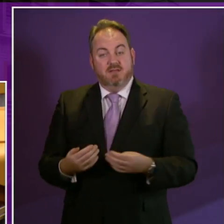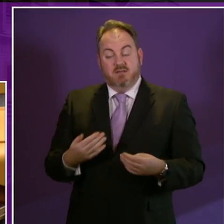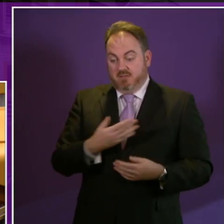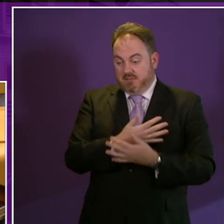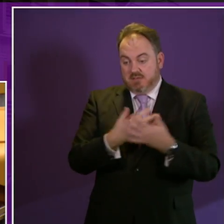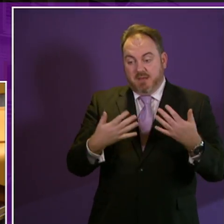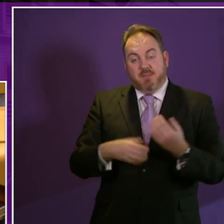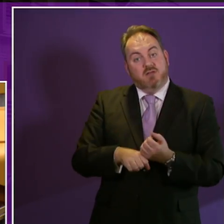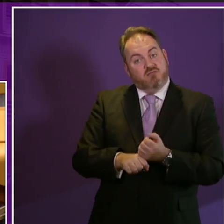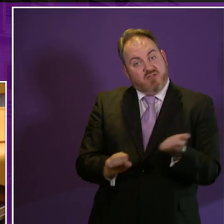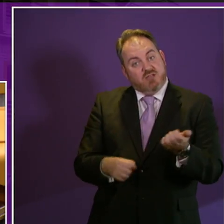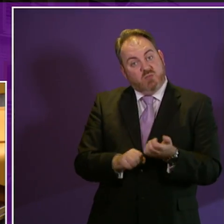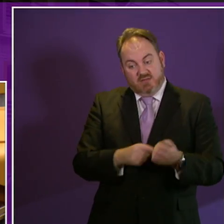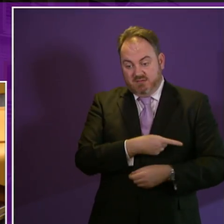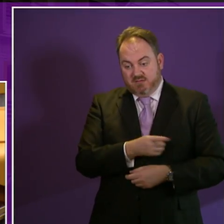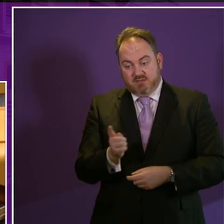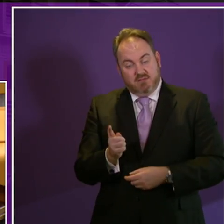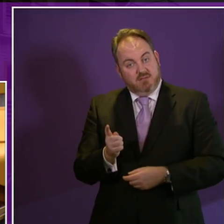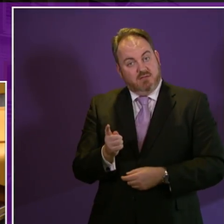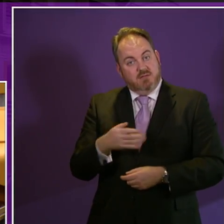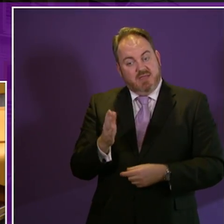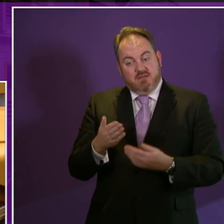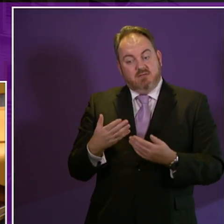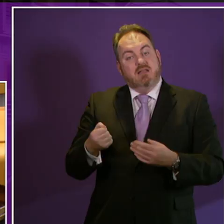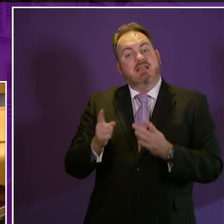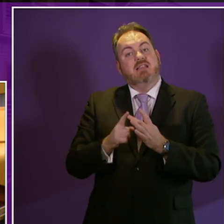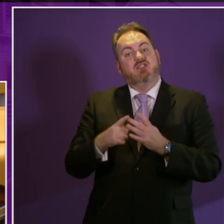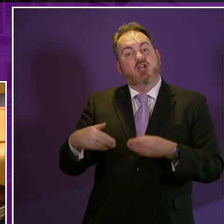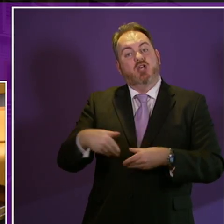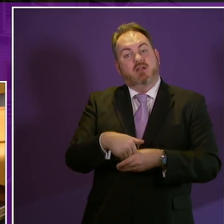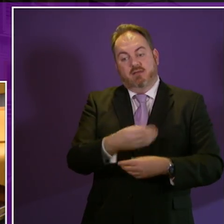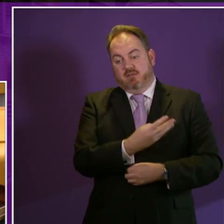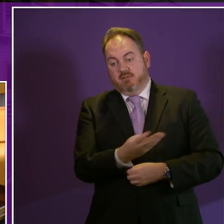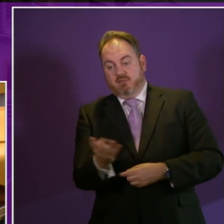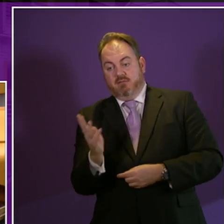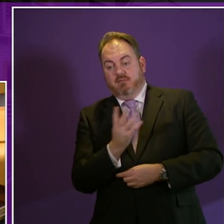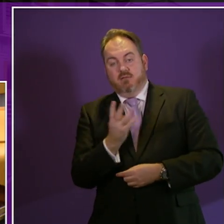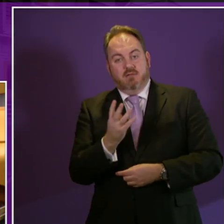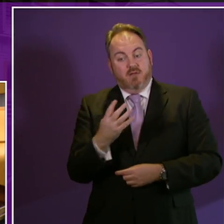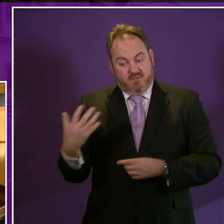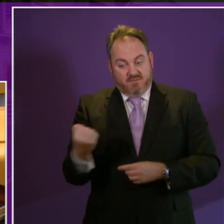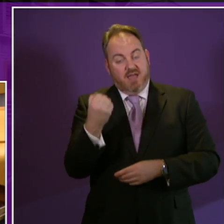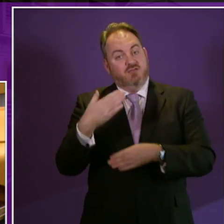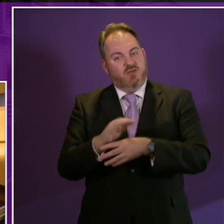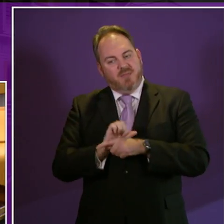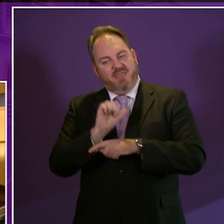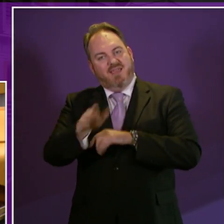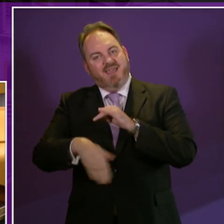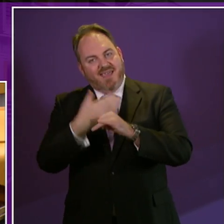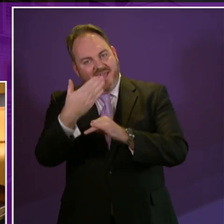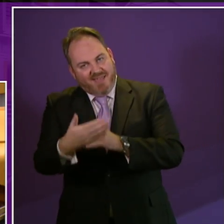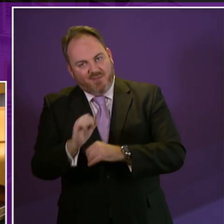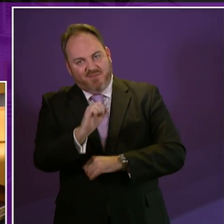in the Scottish Parliament internment scheme run by Inclusion Scotland moved into employment or full-time academic